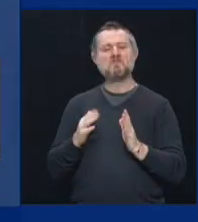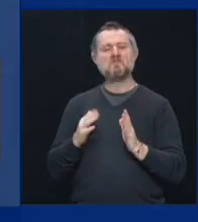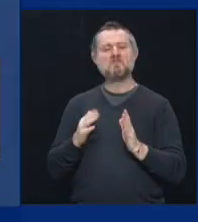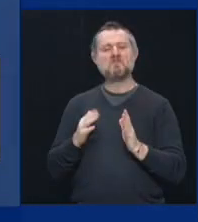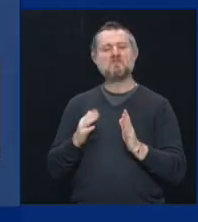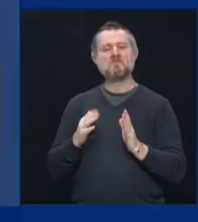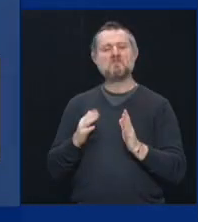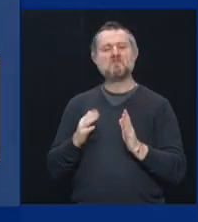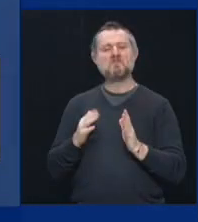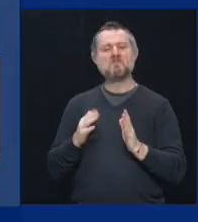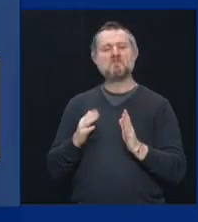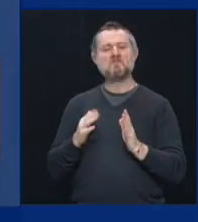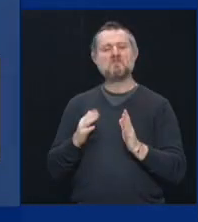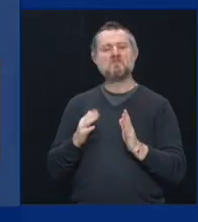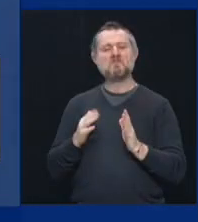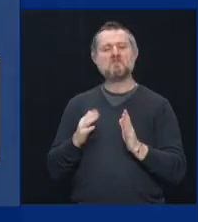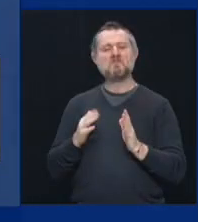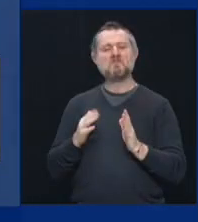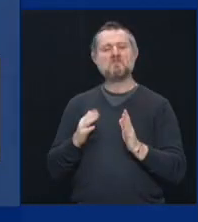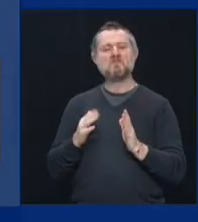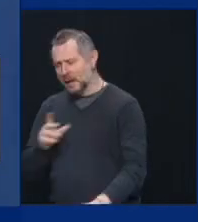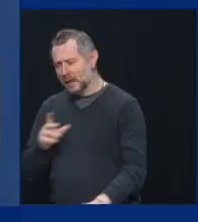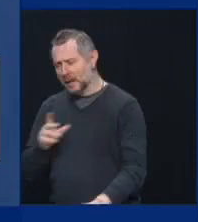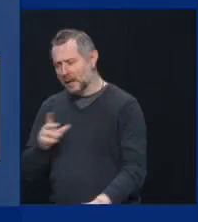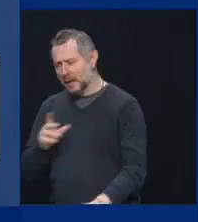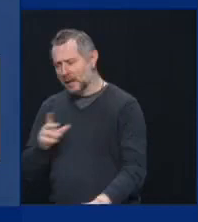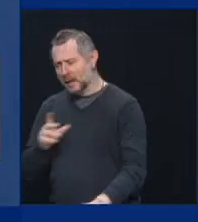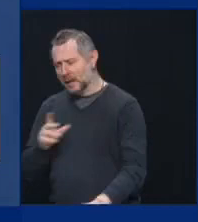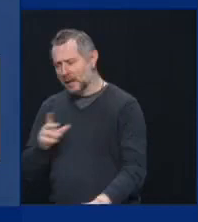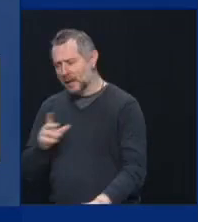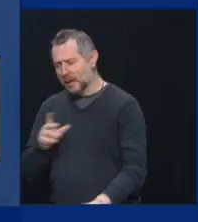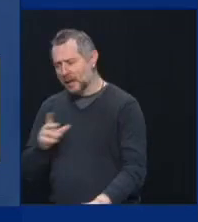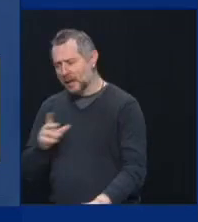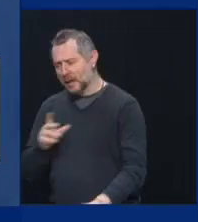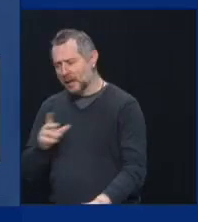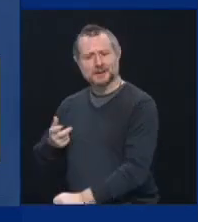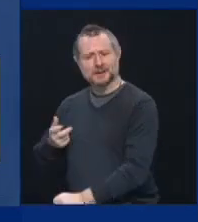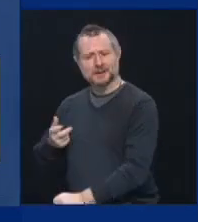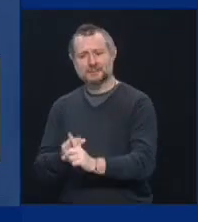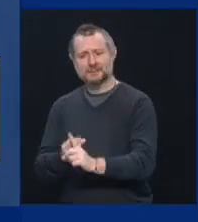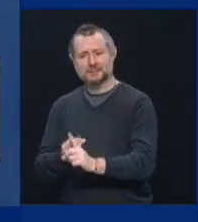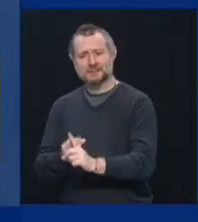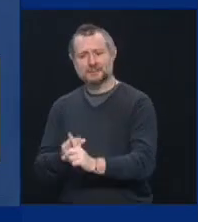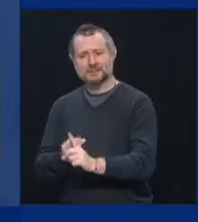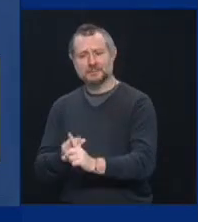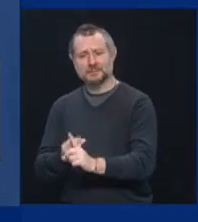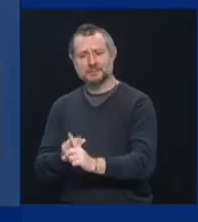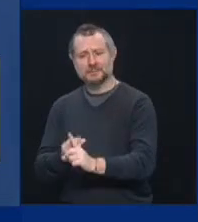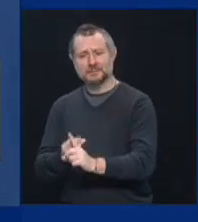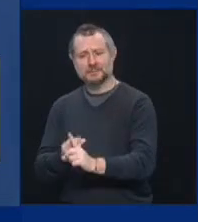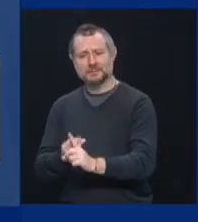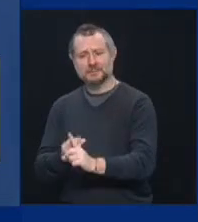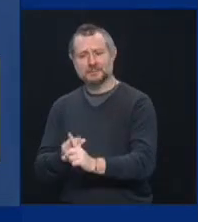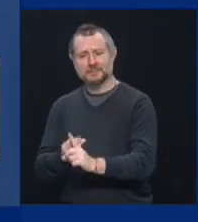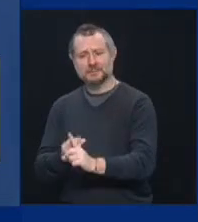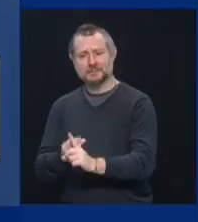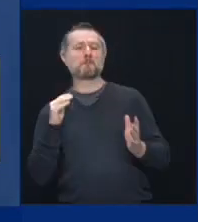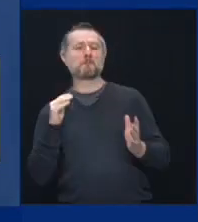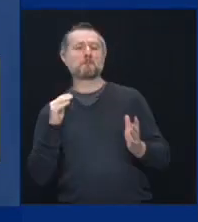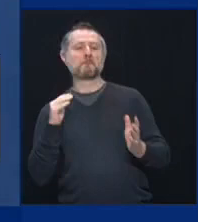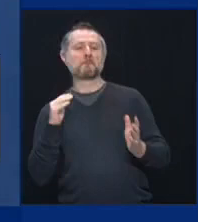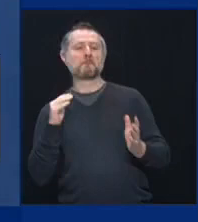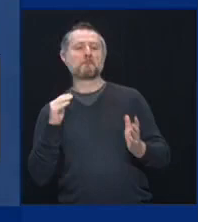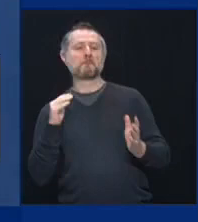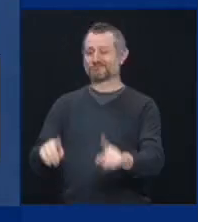But the good news is it's working. We've done 7 million total doses so far. 2 million New